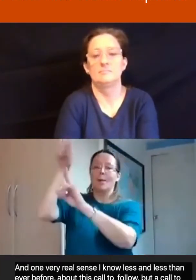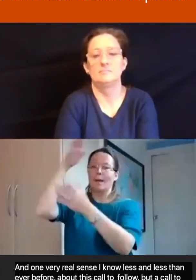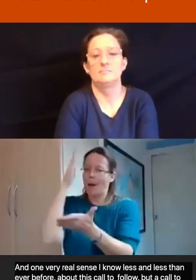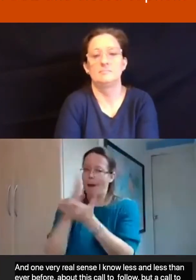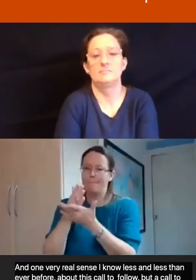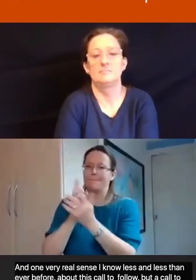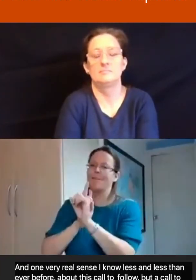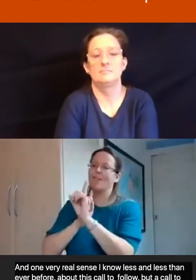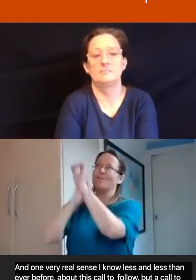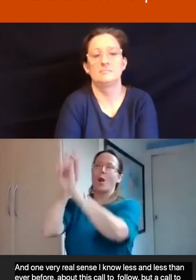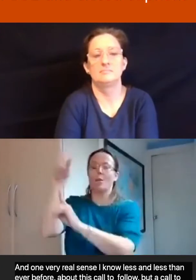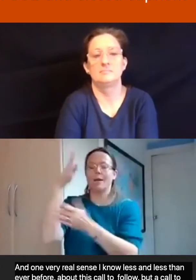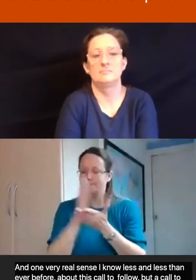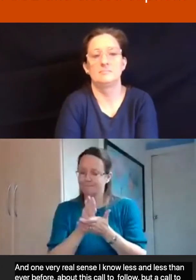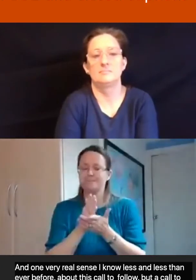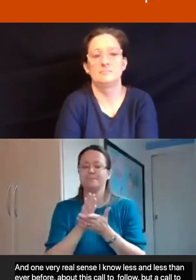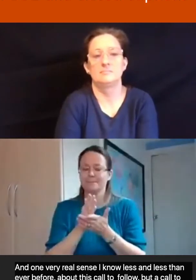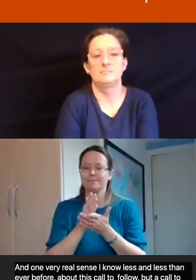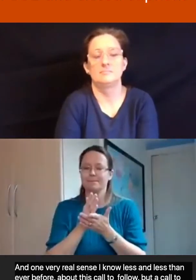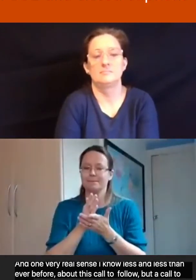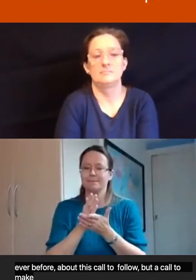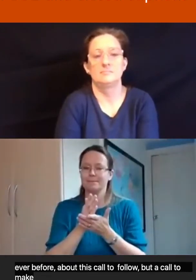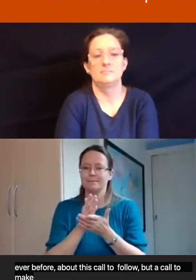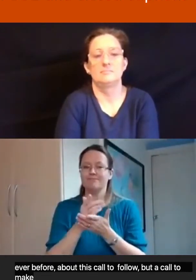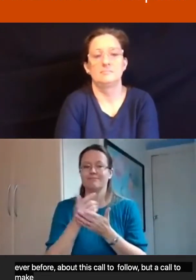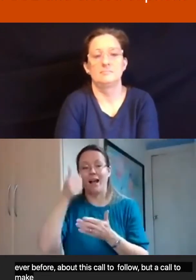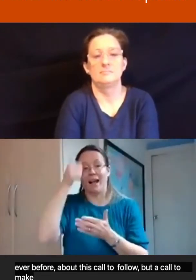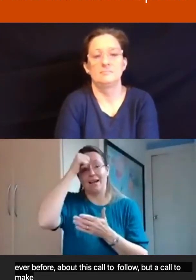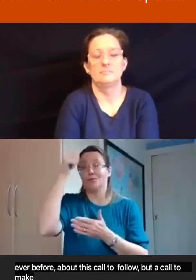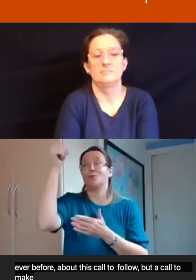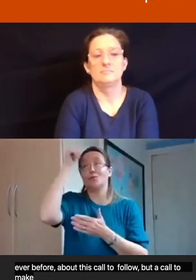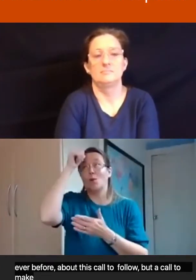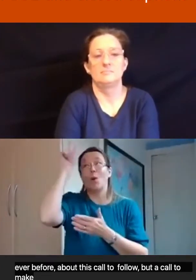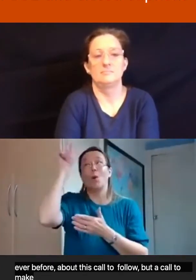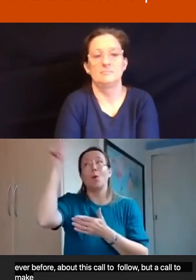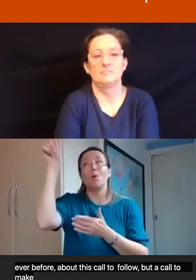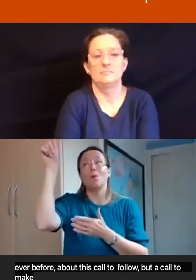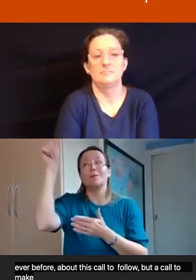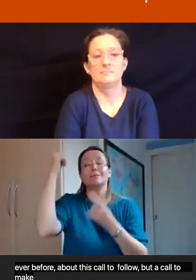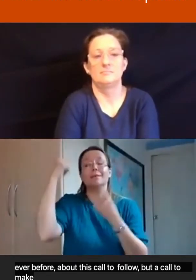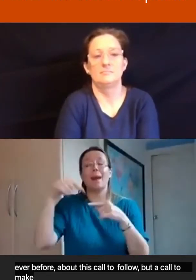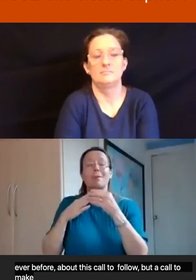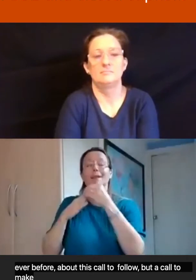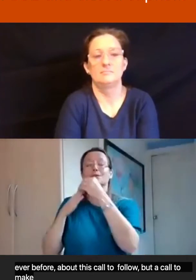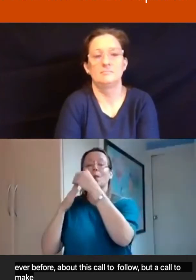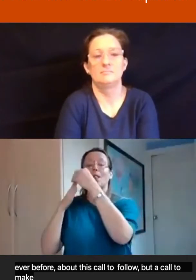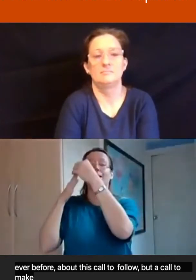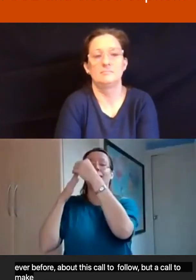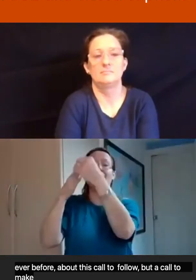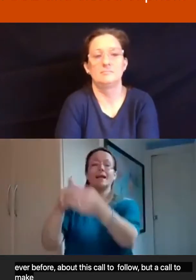insistent as ever. I have to be content to let God lead me into an unknown land,